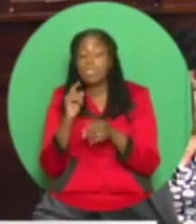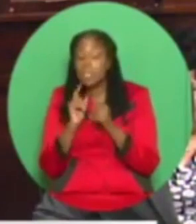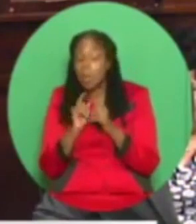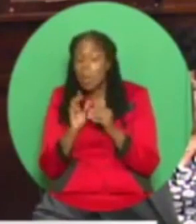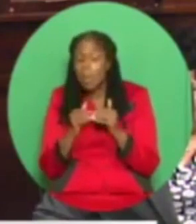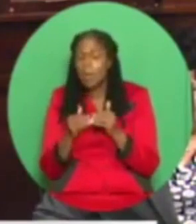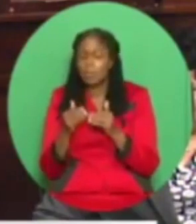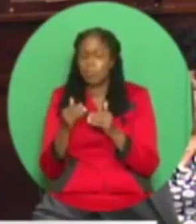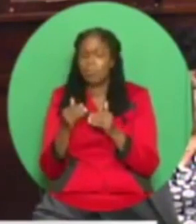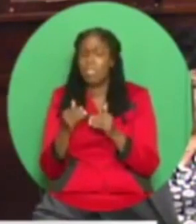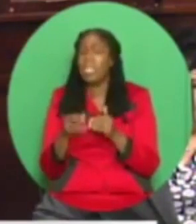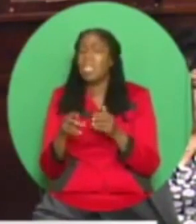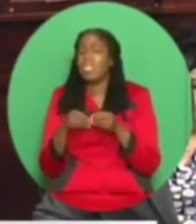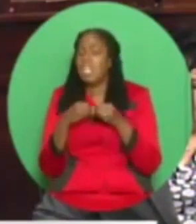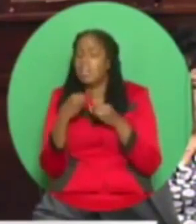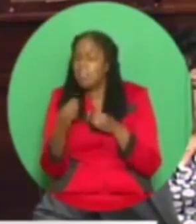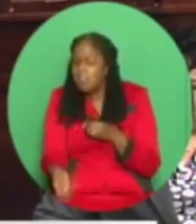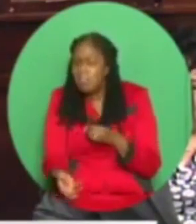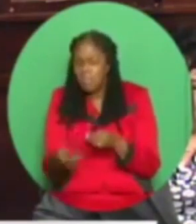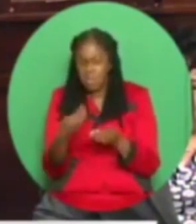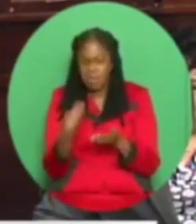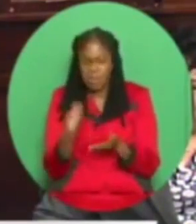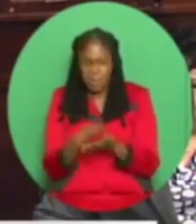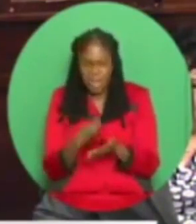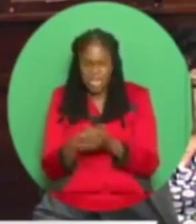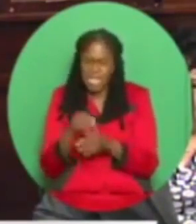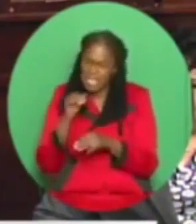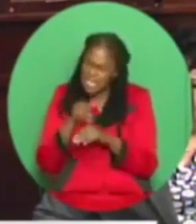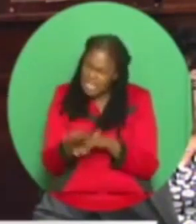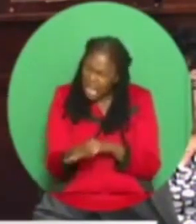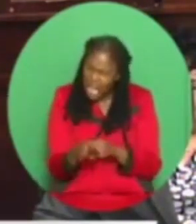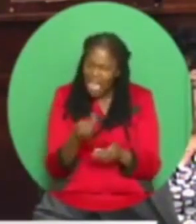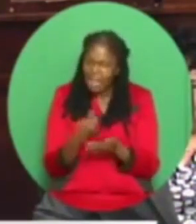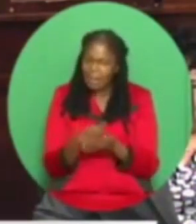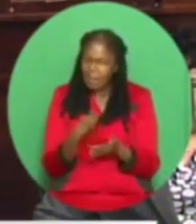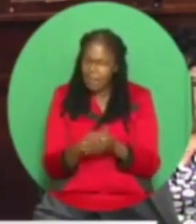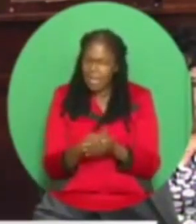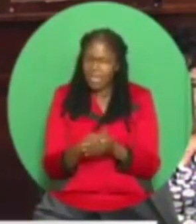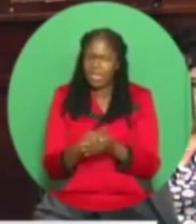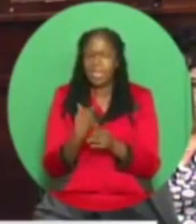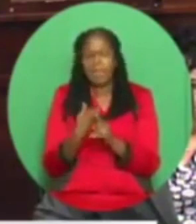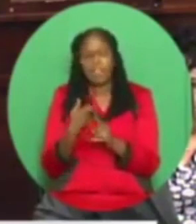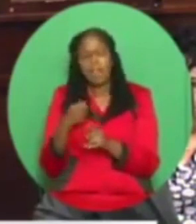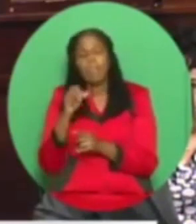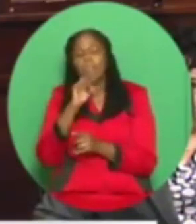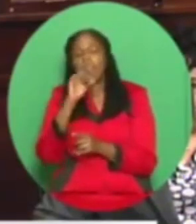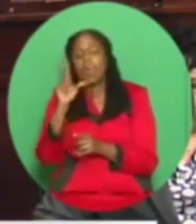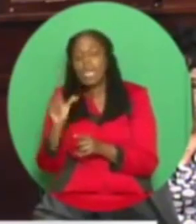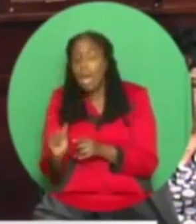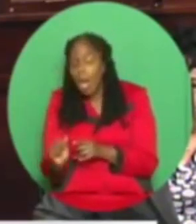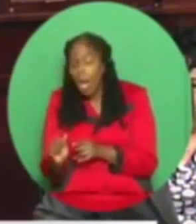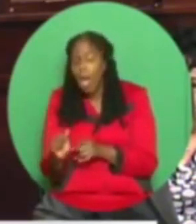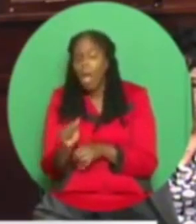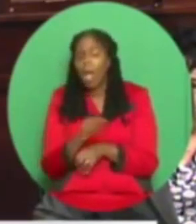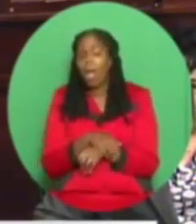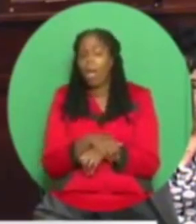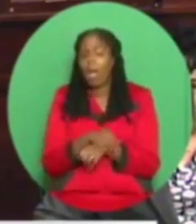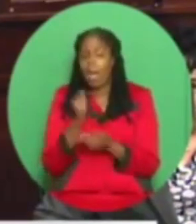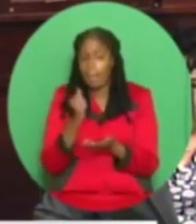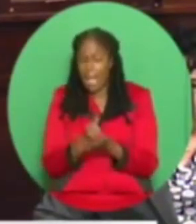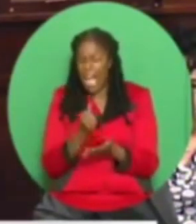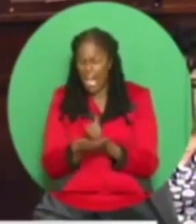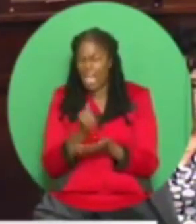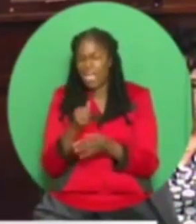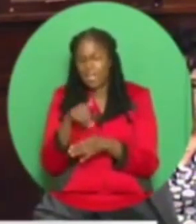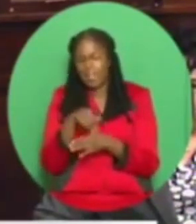year involving, Madam Speaker, a wire transfer in Doral, Florida. A bank. Madam